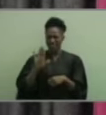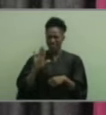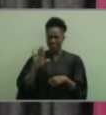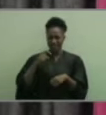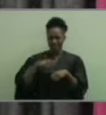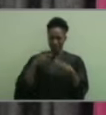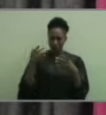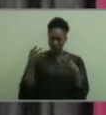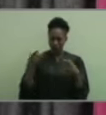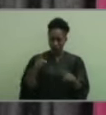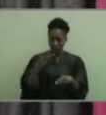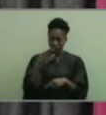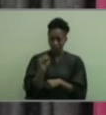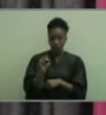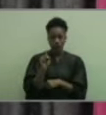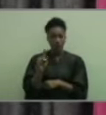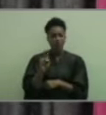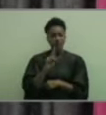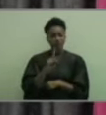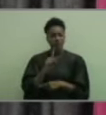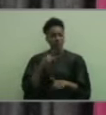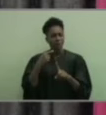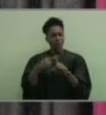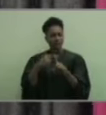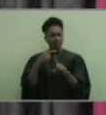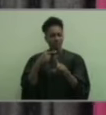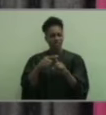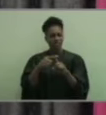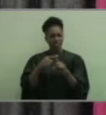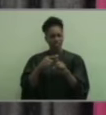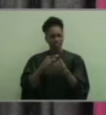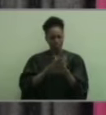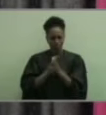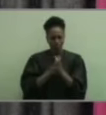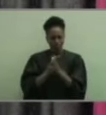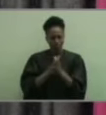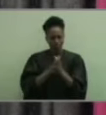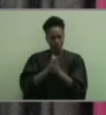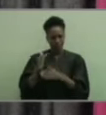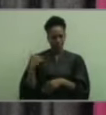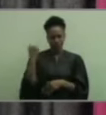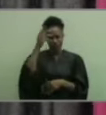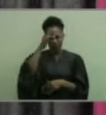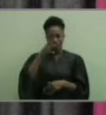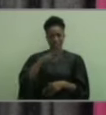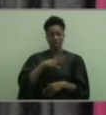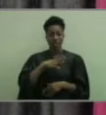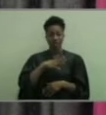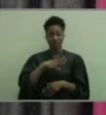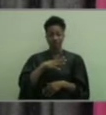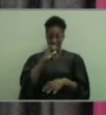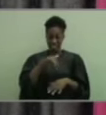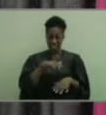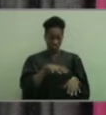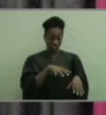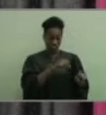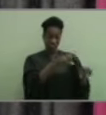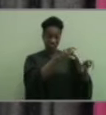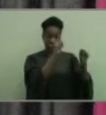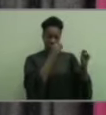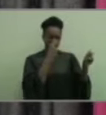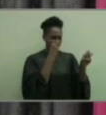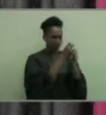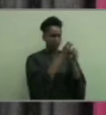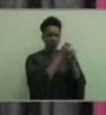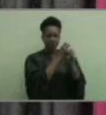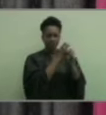presented himself as a pleasant, positive, and ambitious young man. He has taken the most rigorous courses available to him,